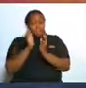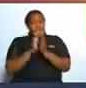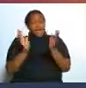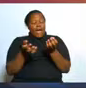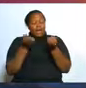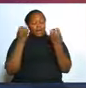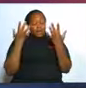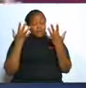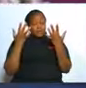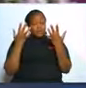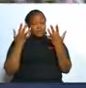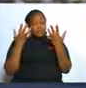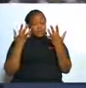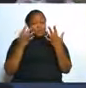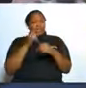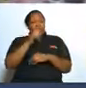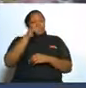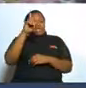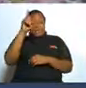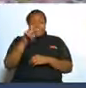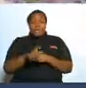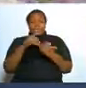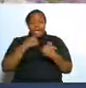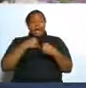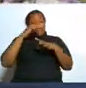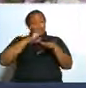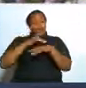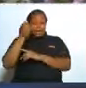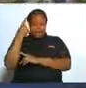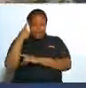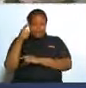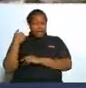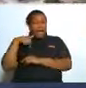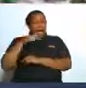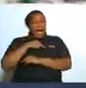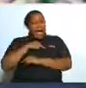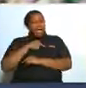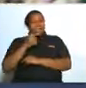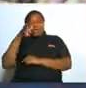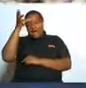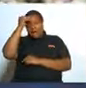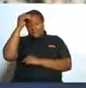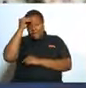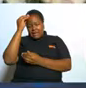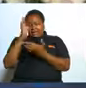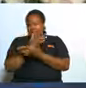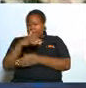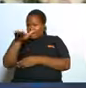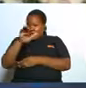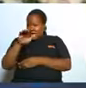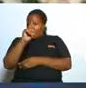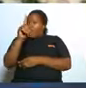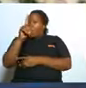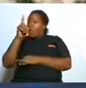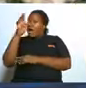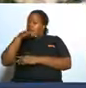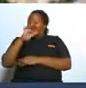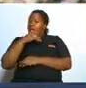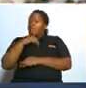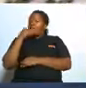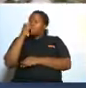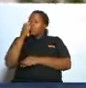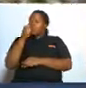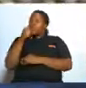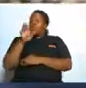hallelujah it needs proper understanding and we have been touching some of those areas and one of them i told you they are more